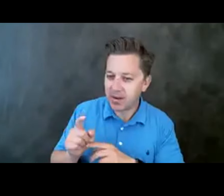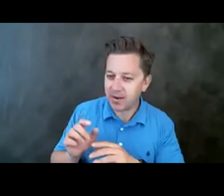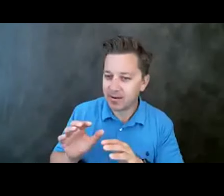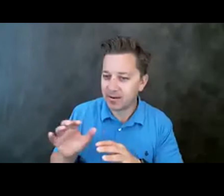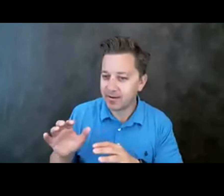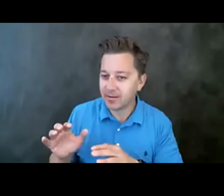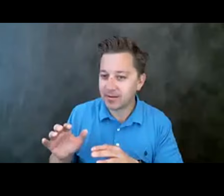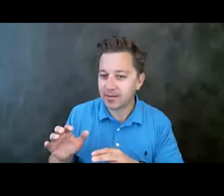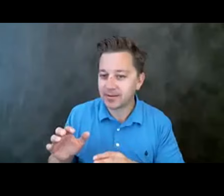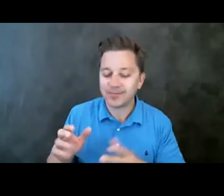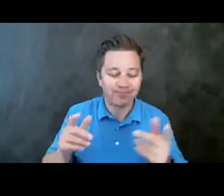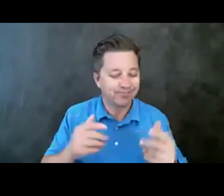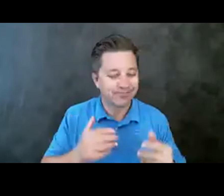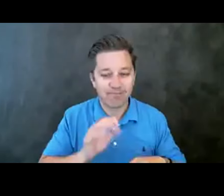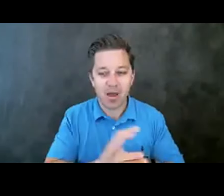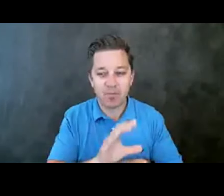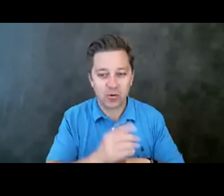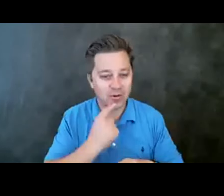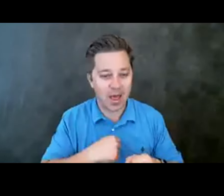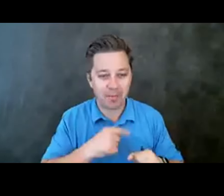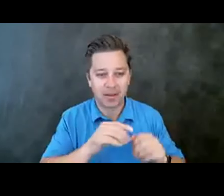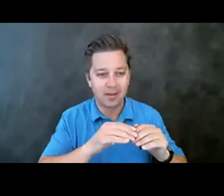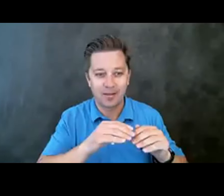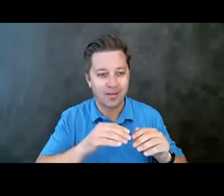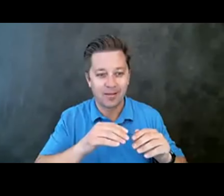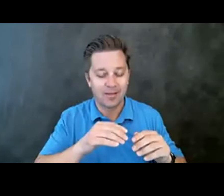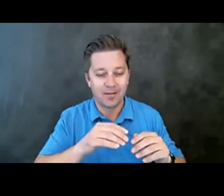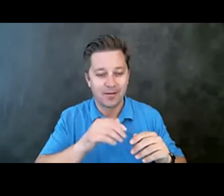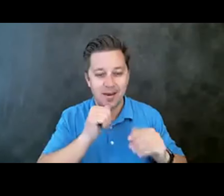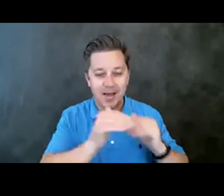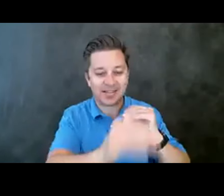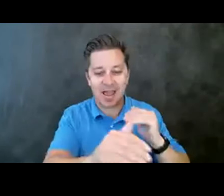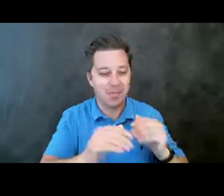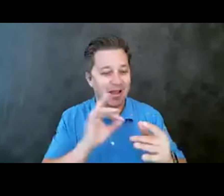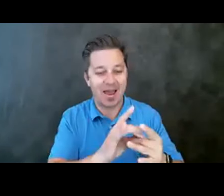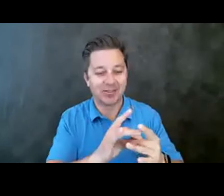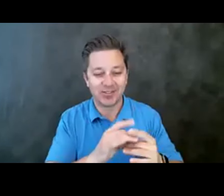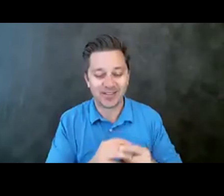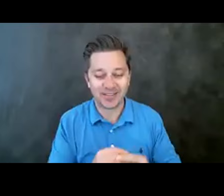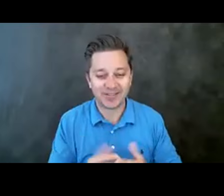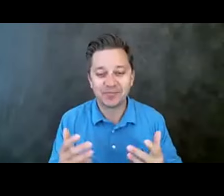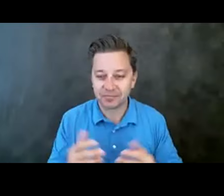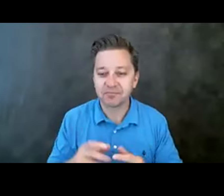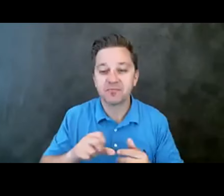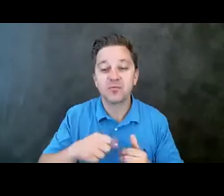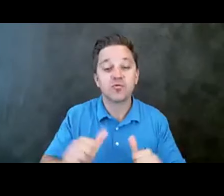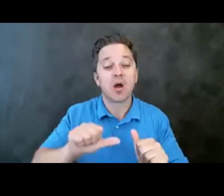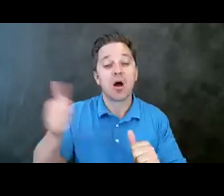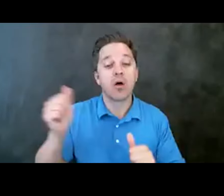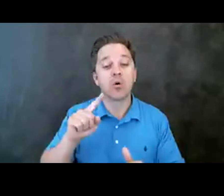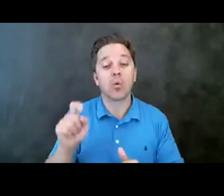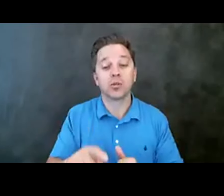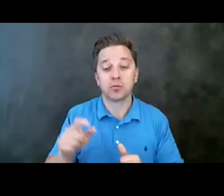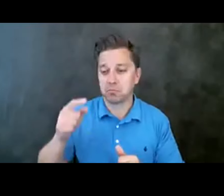My internet, my computer's telling me I'm unstable, but I think it's. Okay. Well, let's try this next question then. Can you review again the